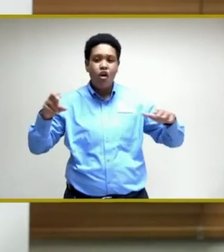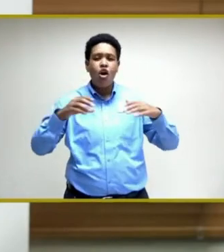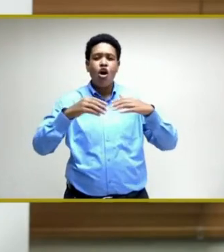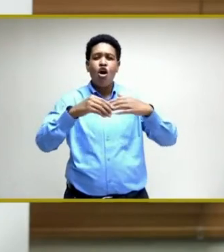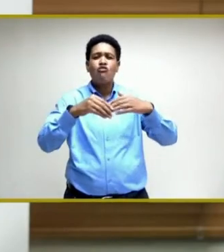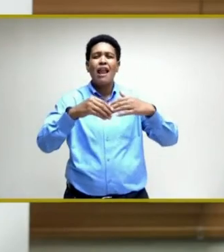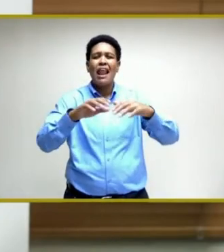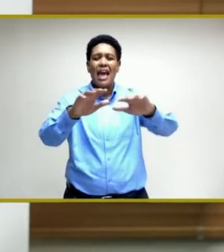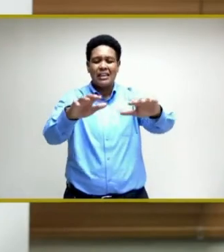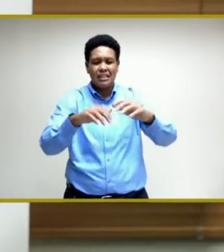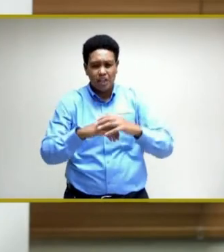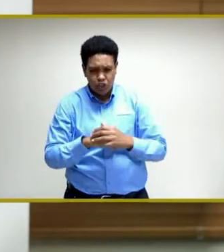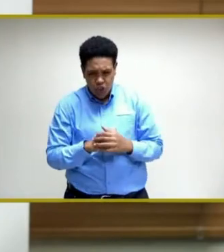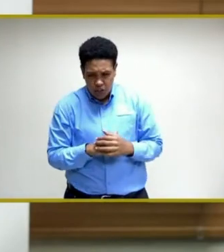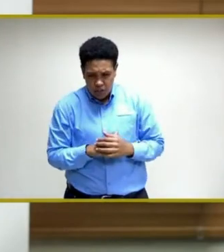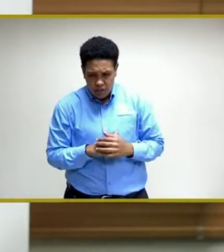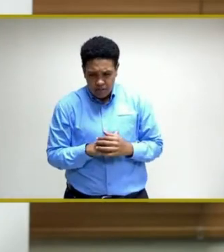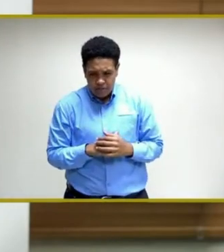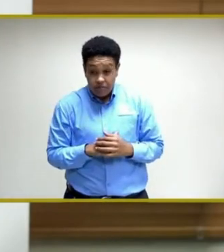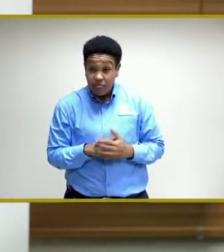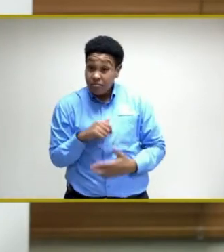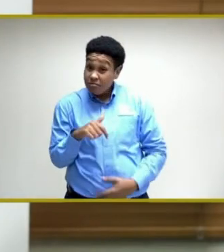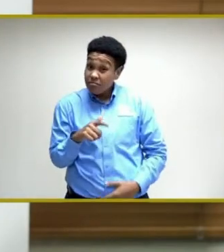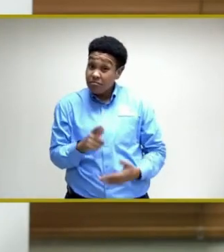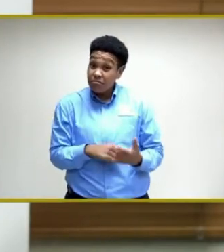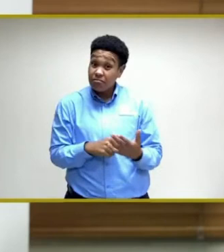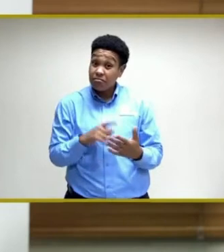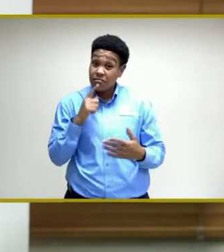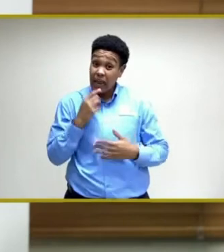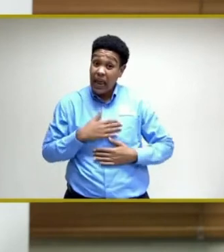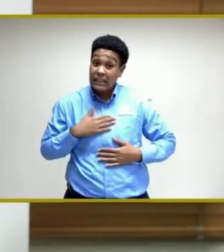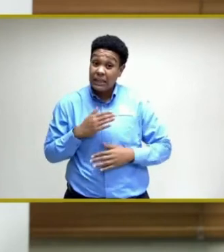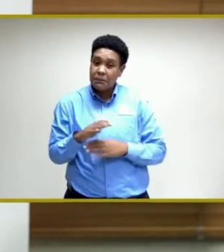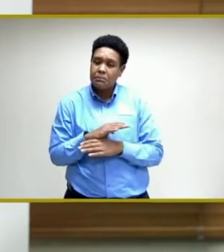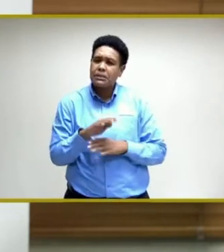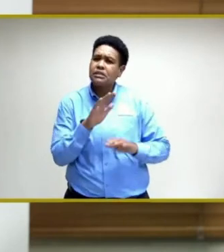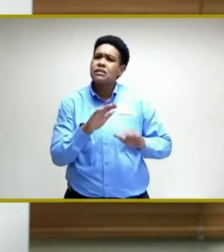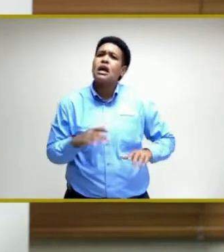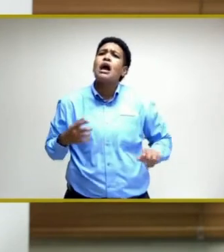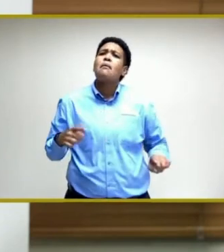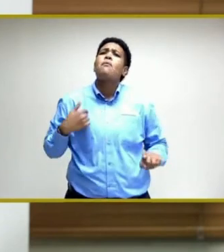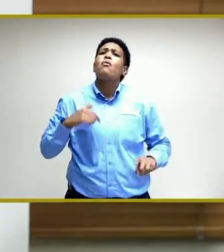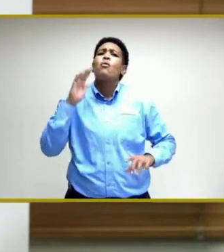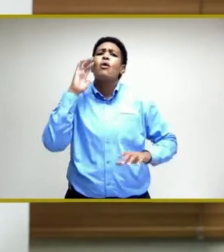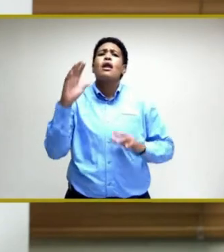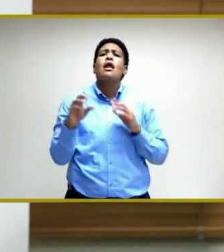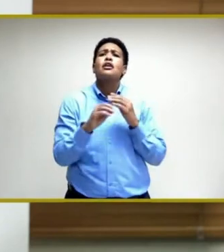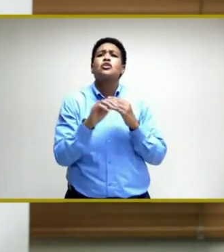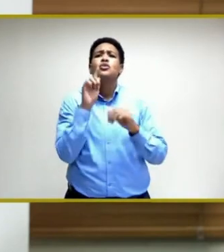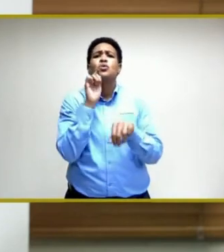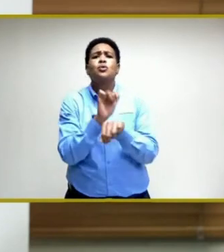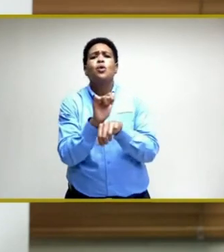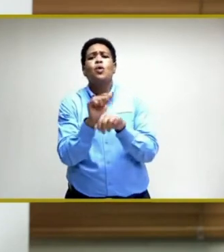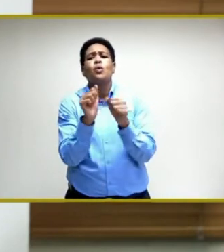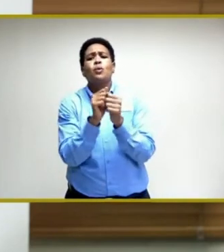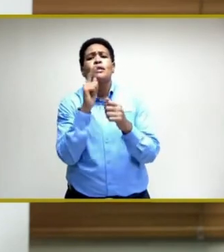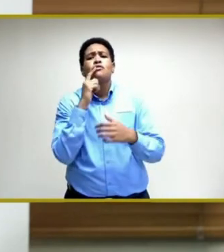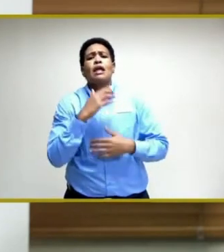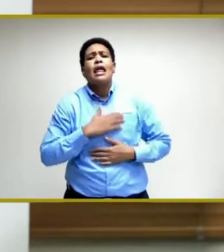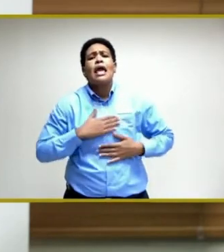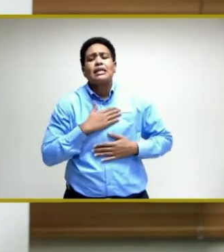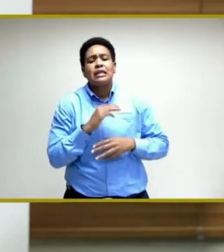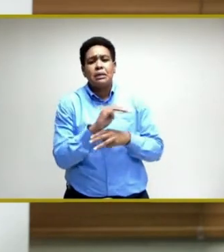of, in this instance, the entertainment industry, we would also have worked with the entertainment